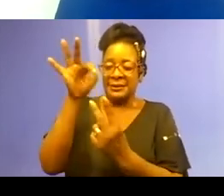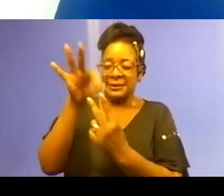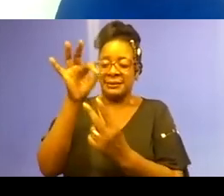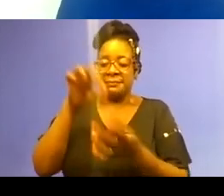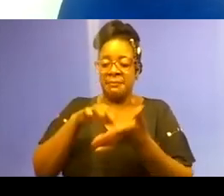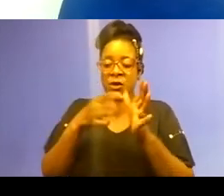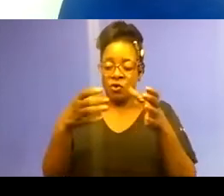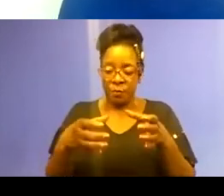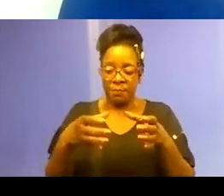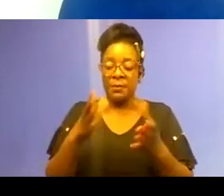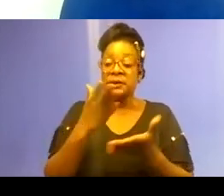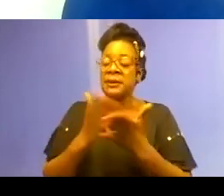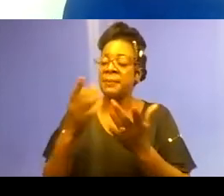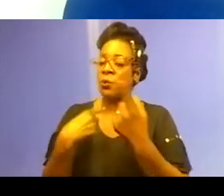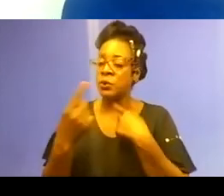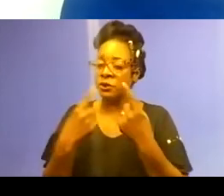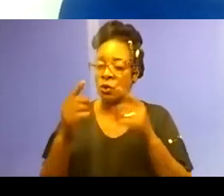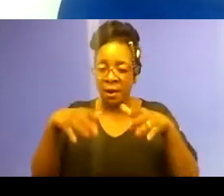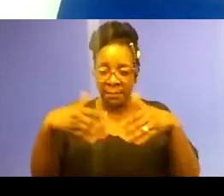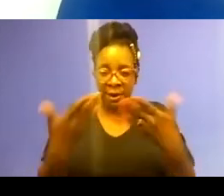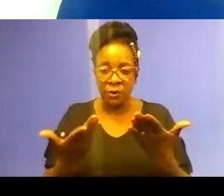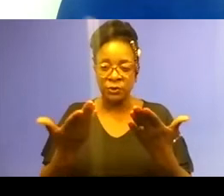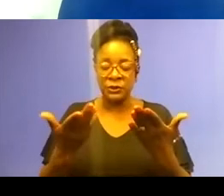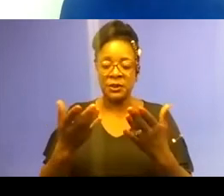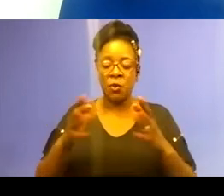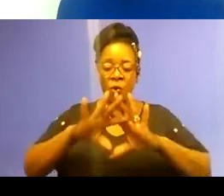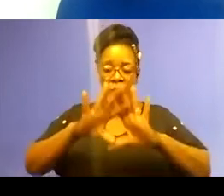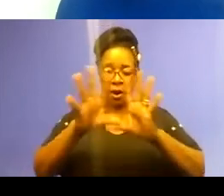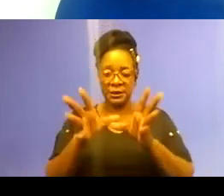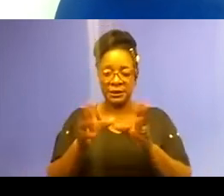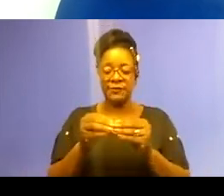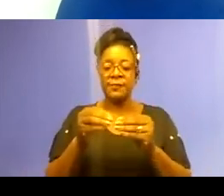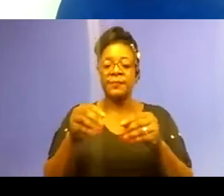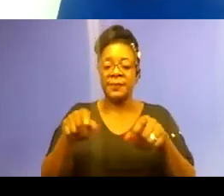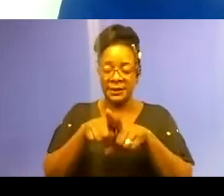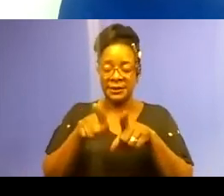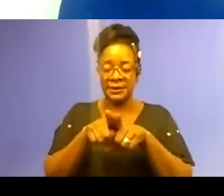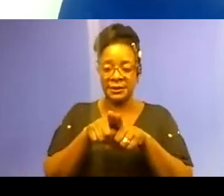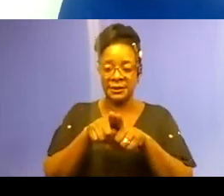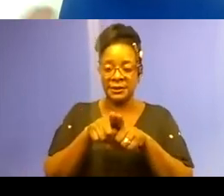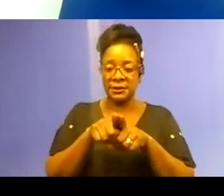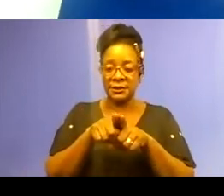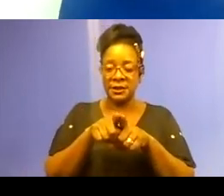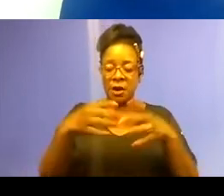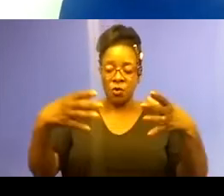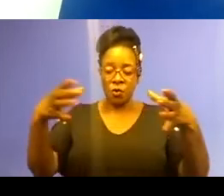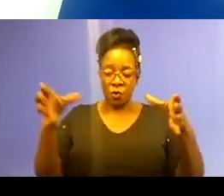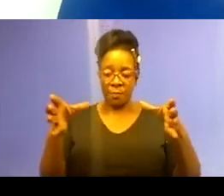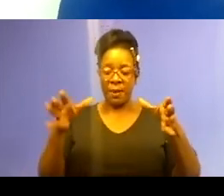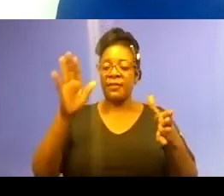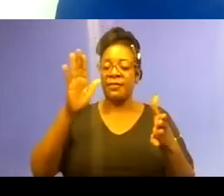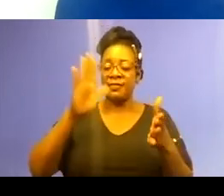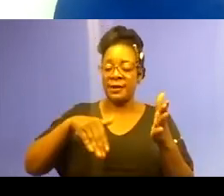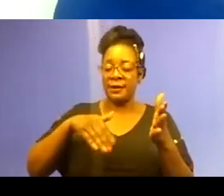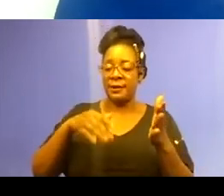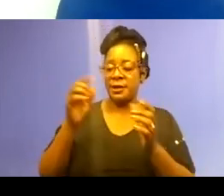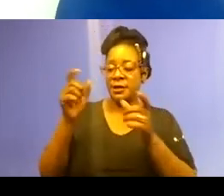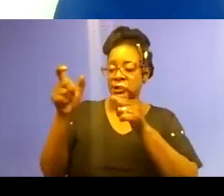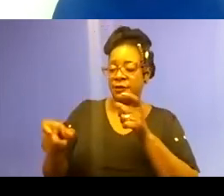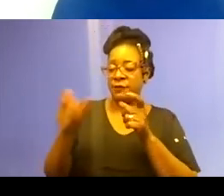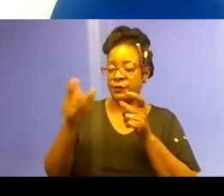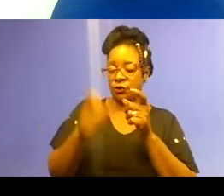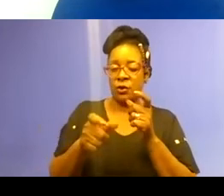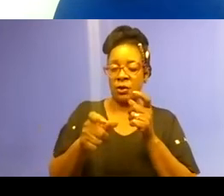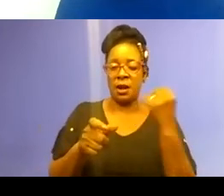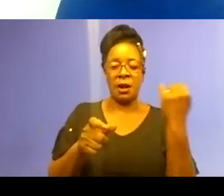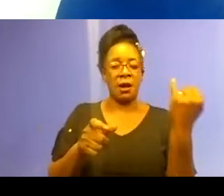talk about in terms of collectives as a forest rather than as an individual isolated tree. And when we're